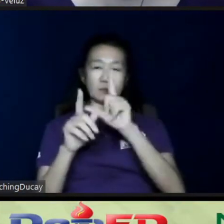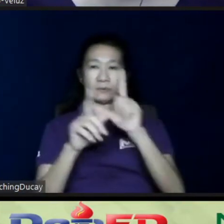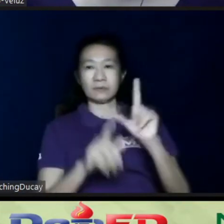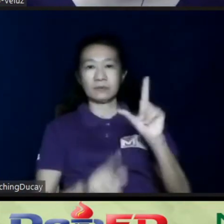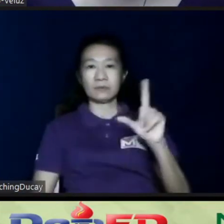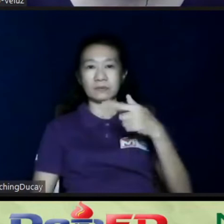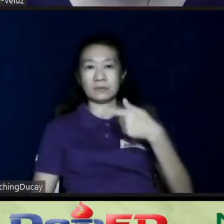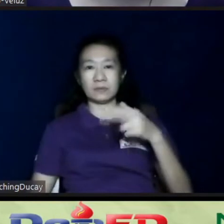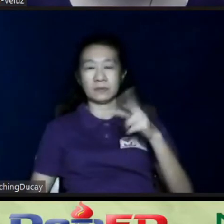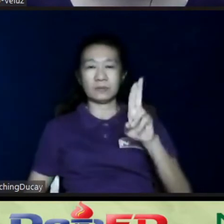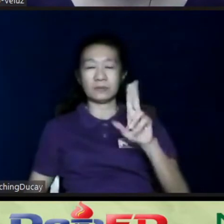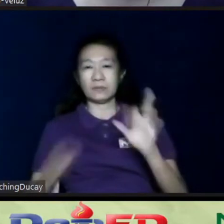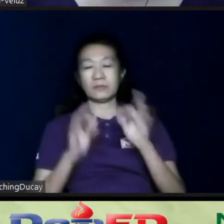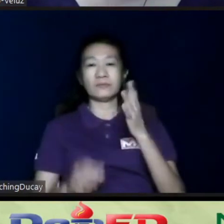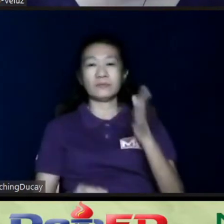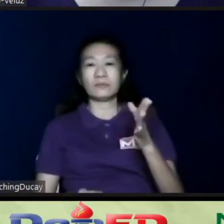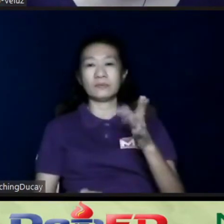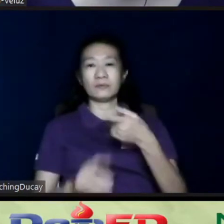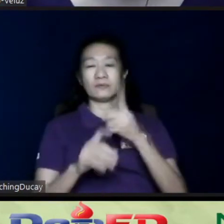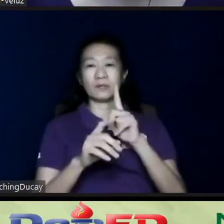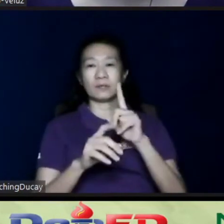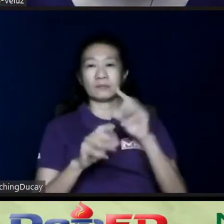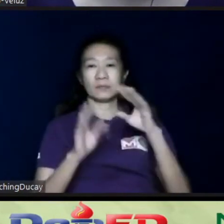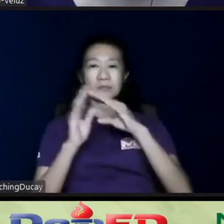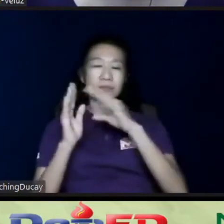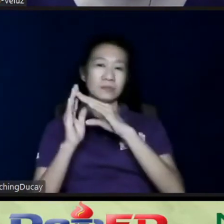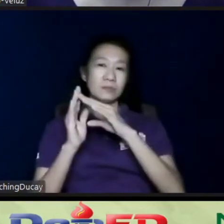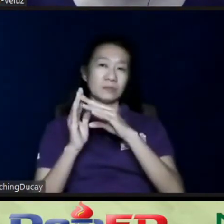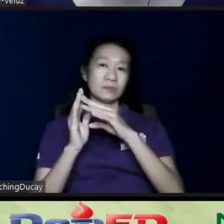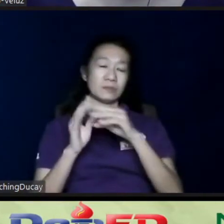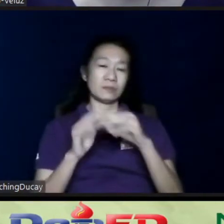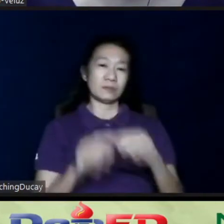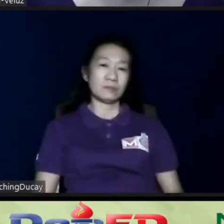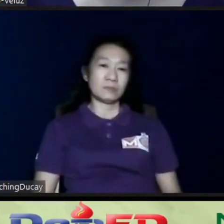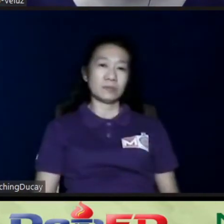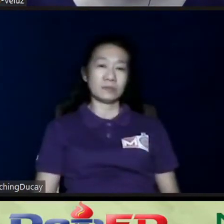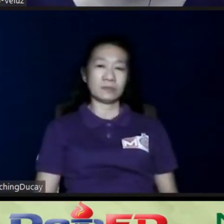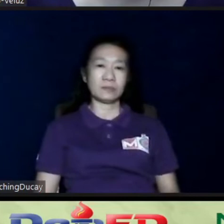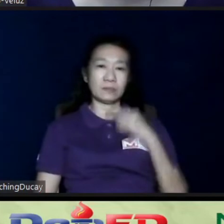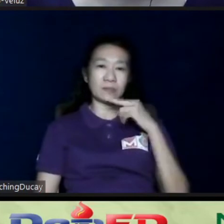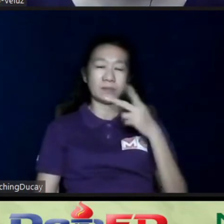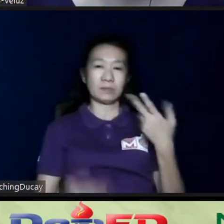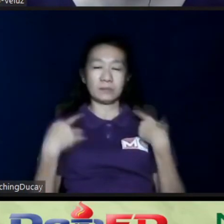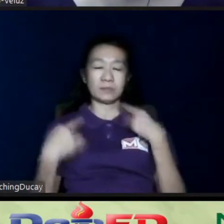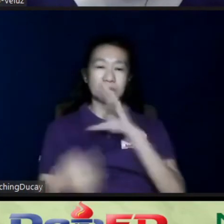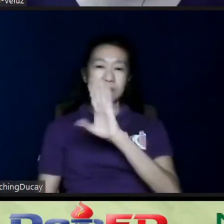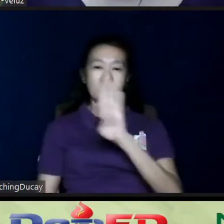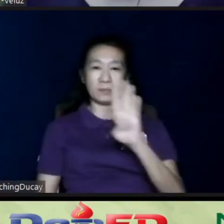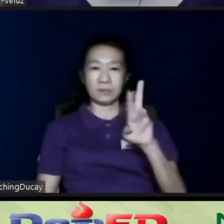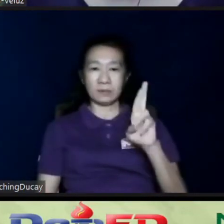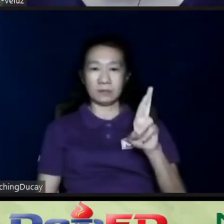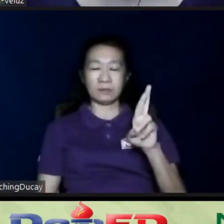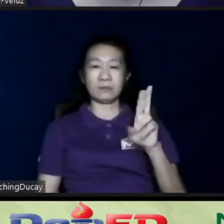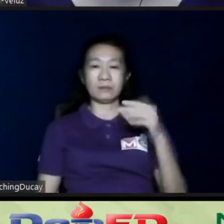So, if you are from a city or a municipality that doesn't have a CBR program yet, pwede po